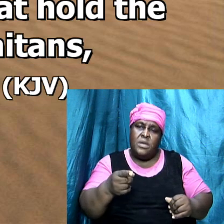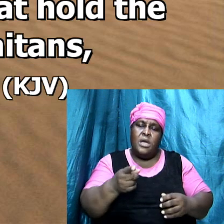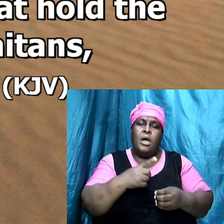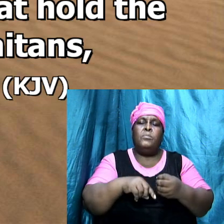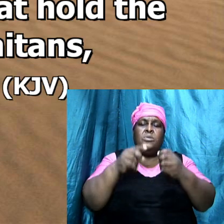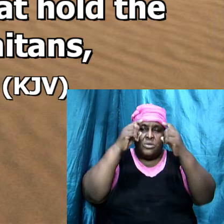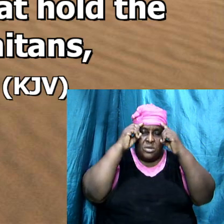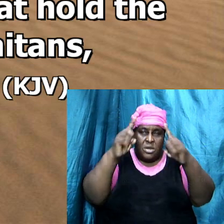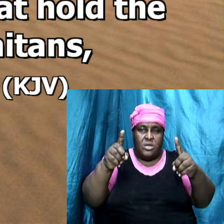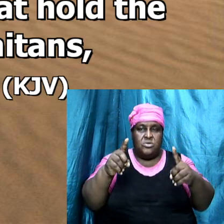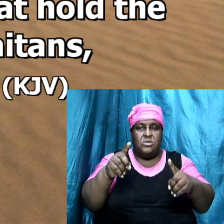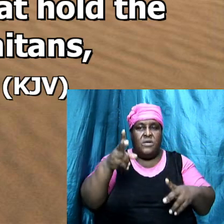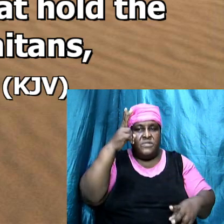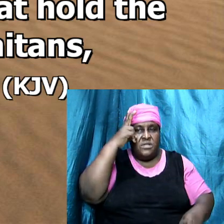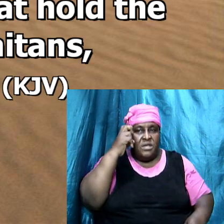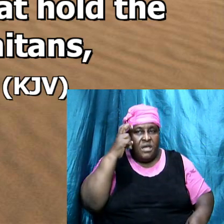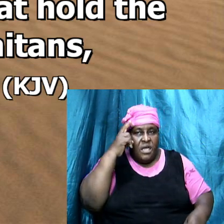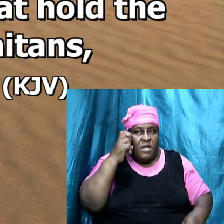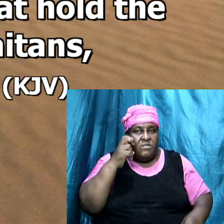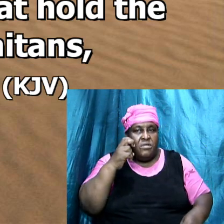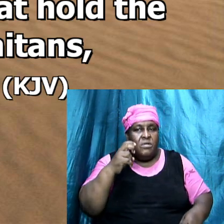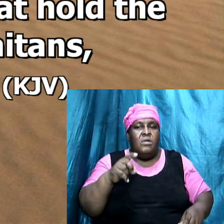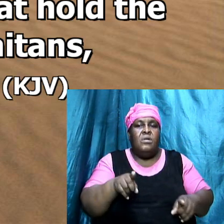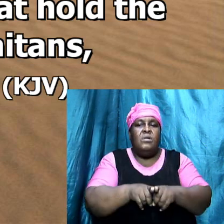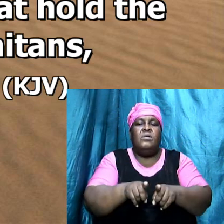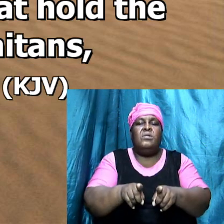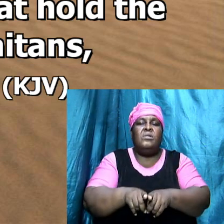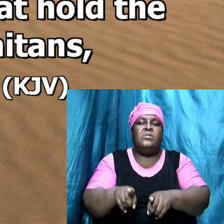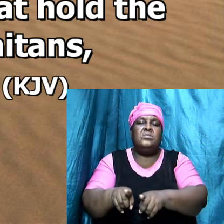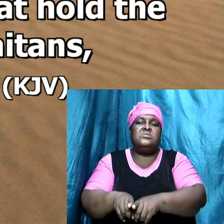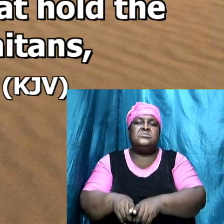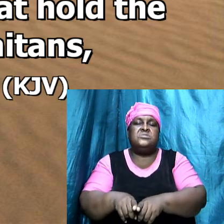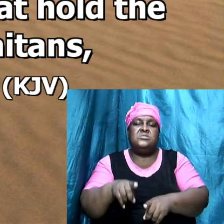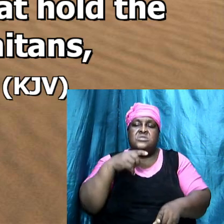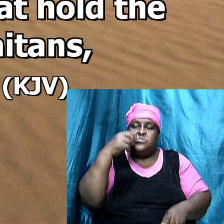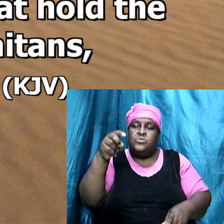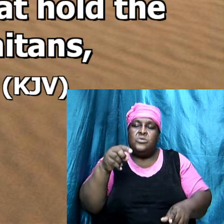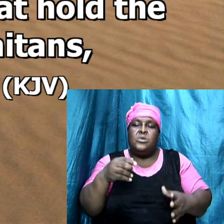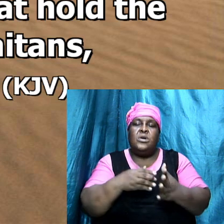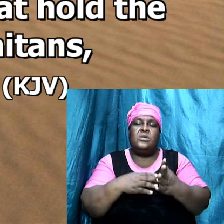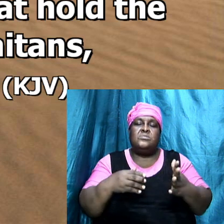spoke about the doctrine of the Nicolation